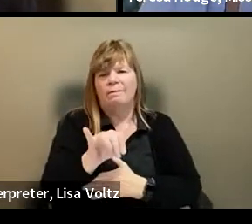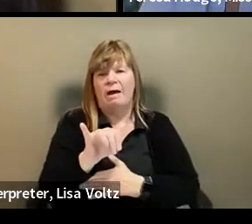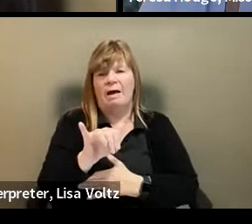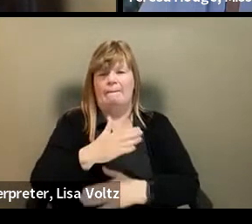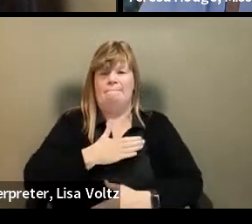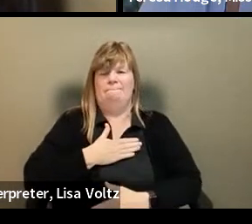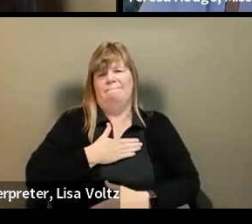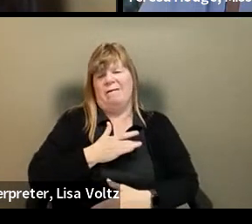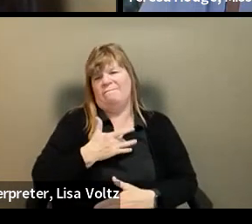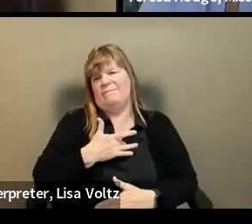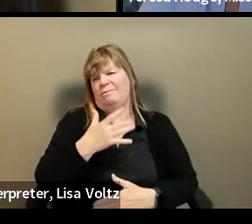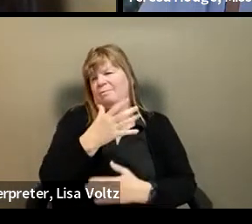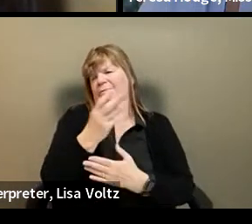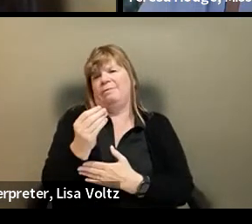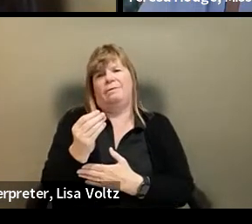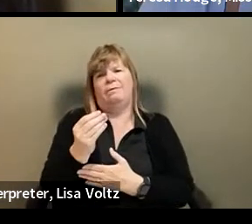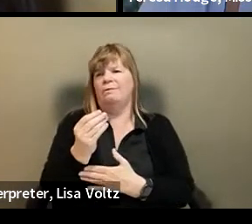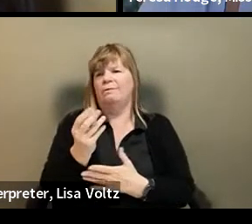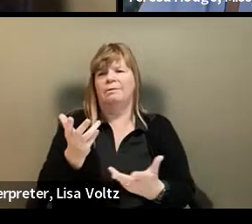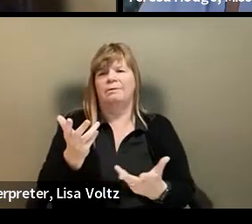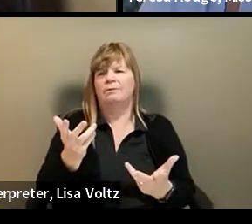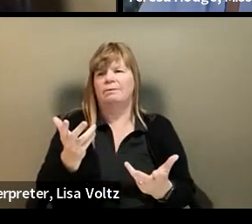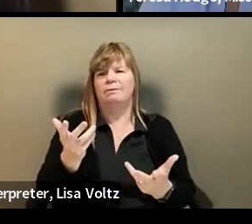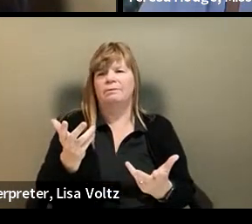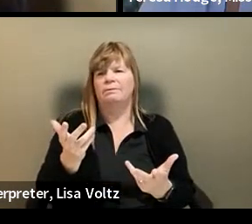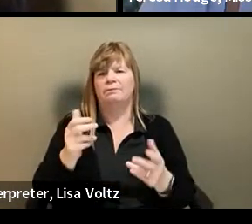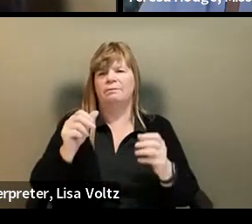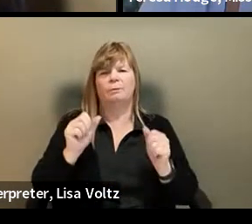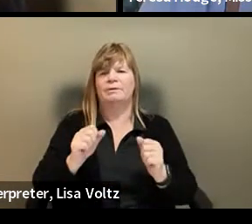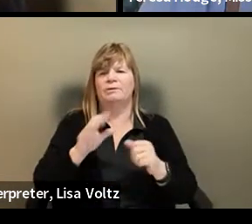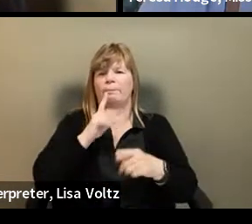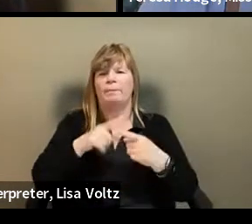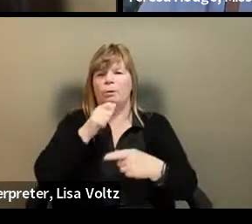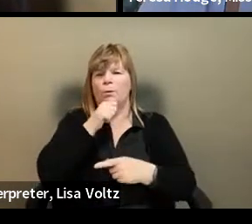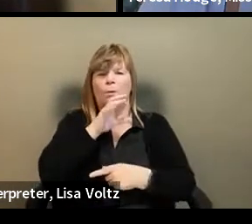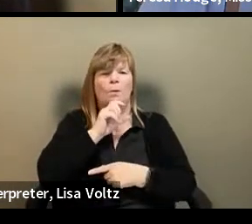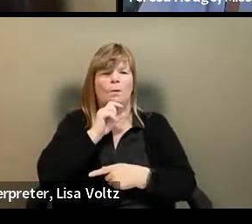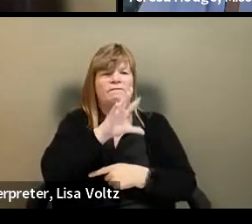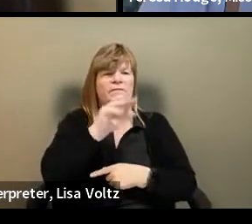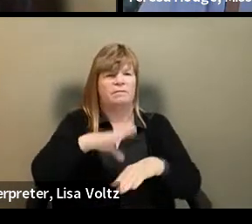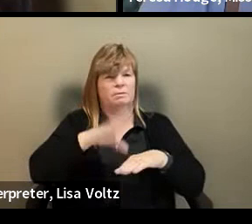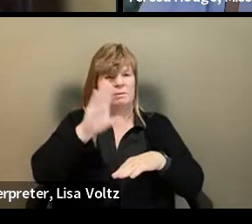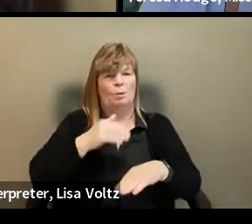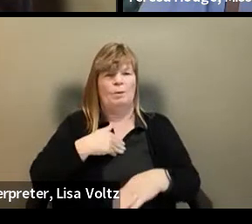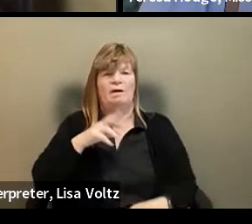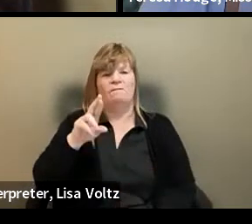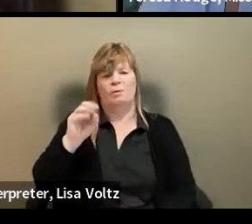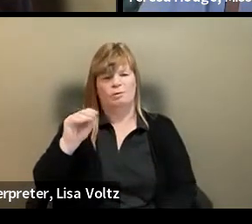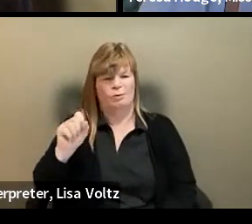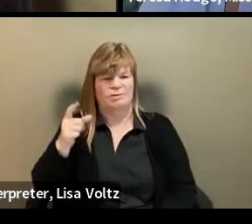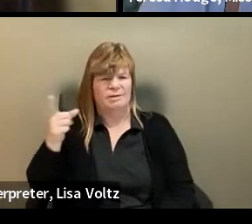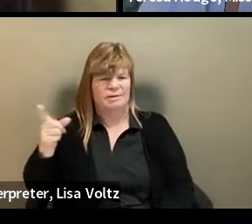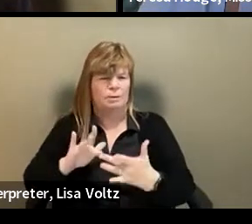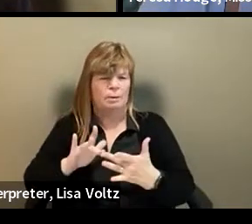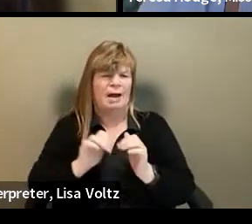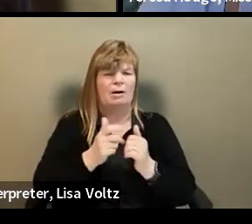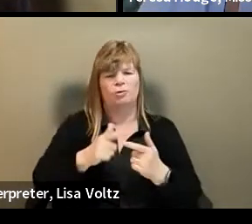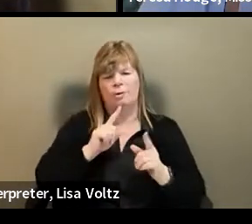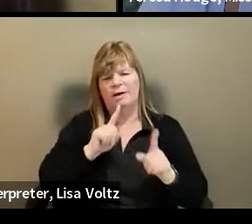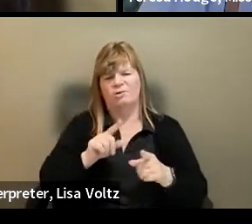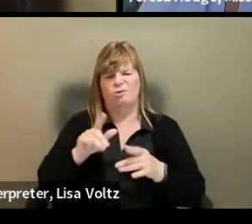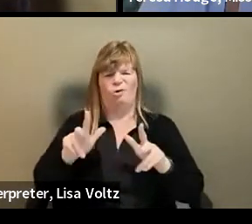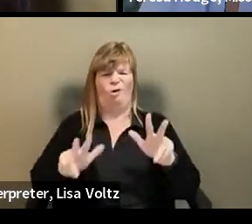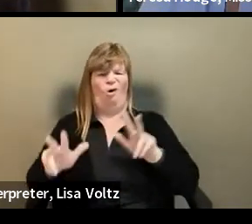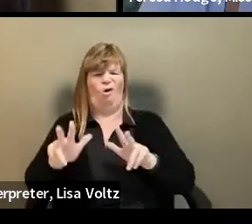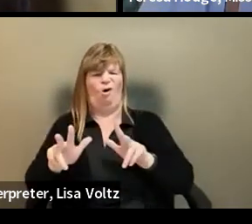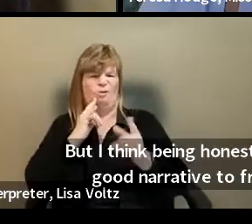me. And when we talk about this, um, to, uh, 50 plus workers, we have, uh, resources on our, on our website, like how to answer awkward interview questions.